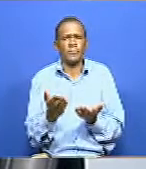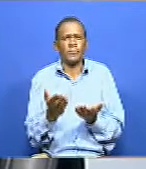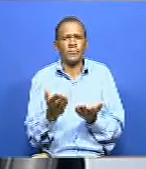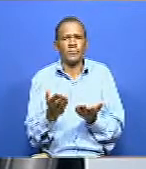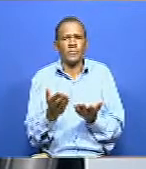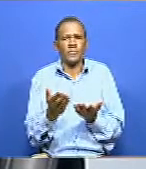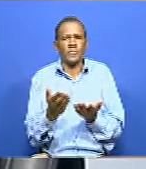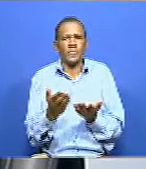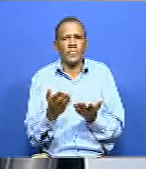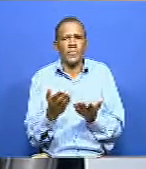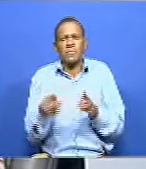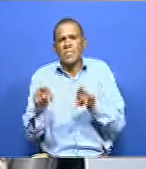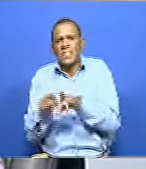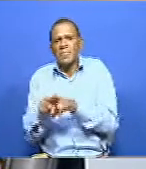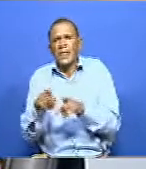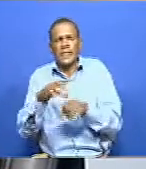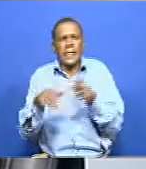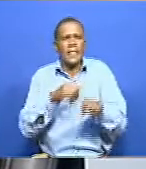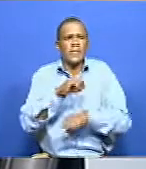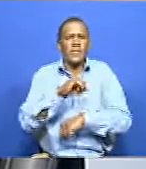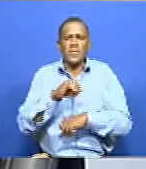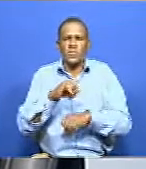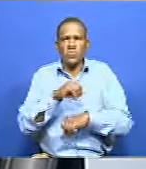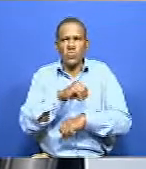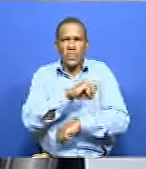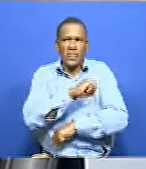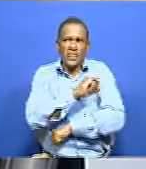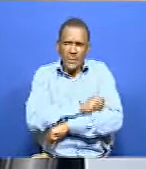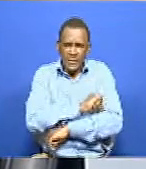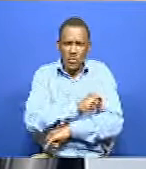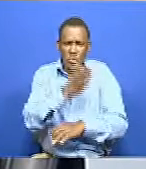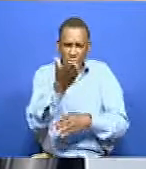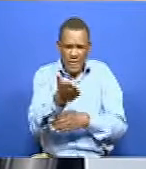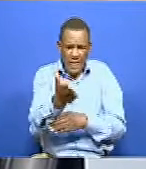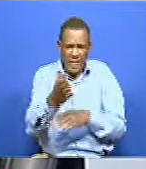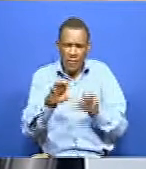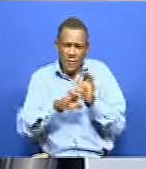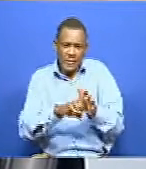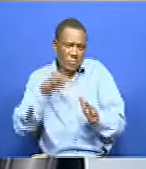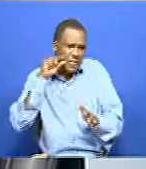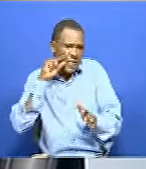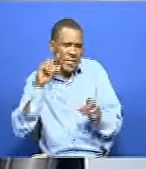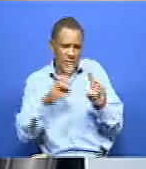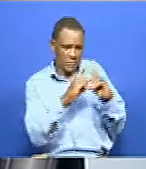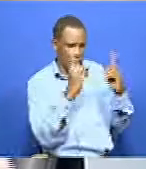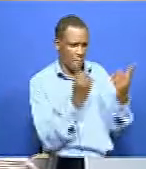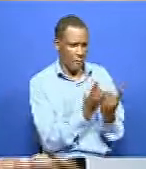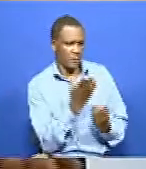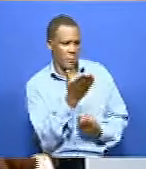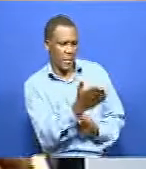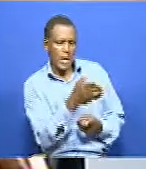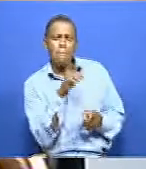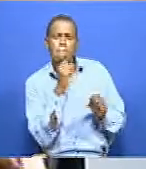as an institution, let's say in this specific part, let's use gender as a department. So this gender department is supposed to work with other